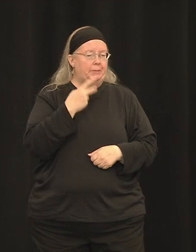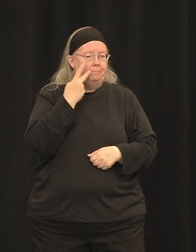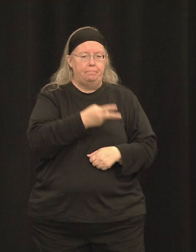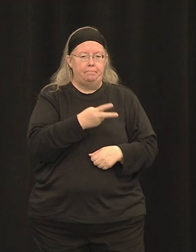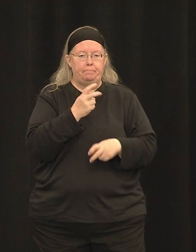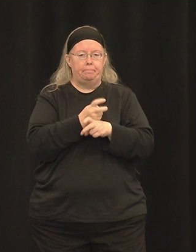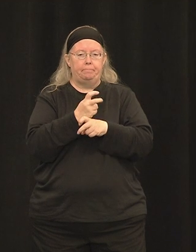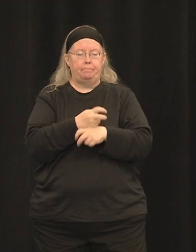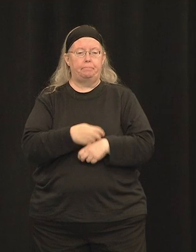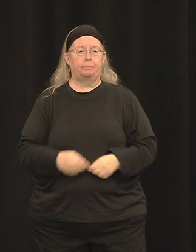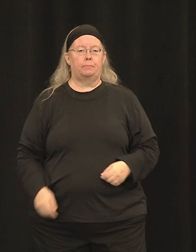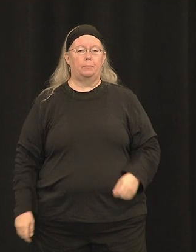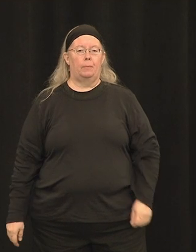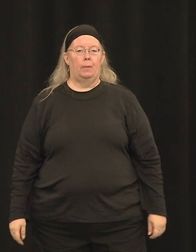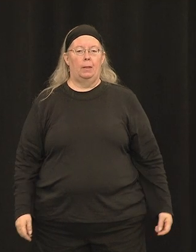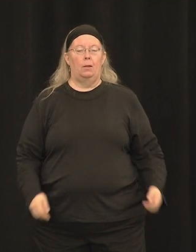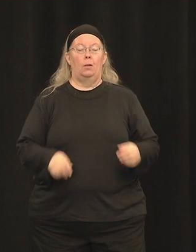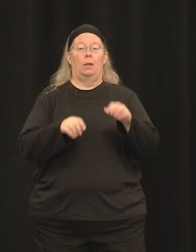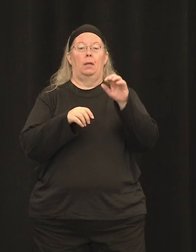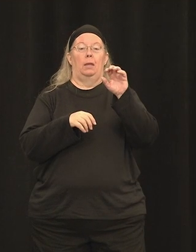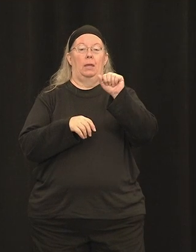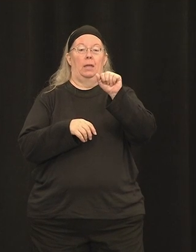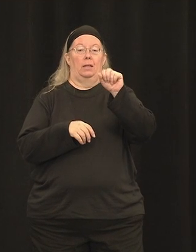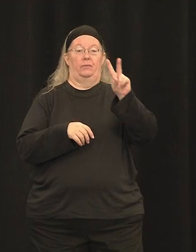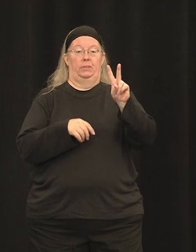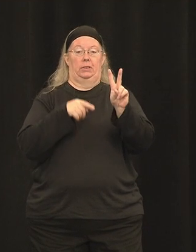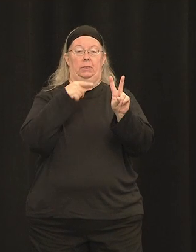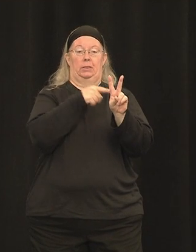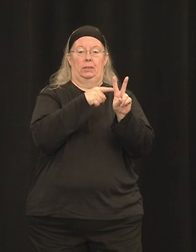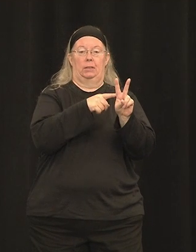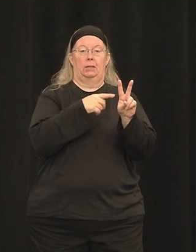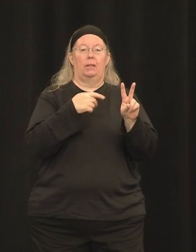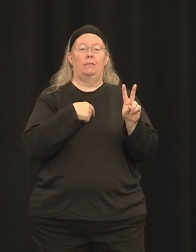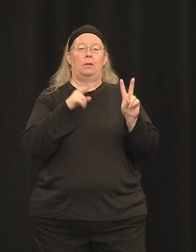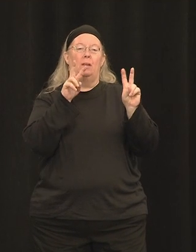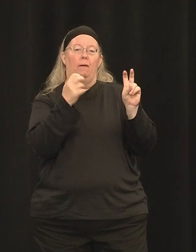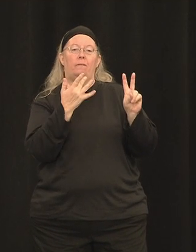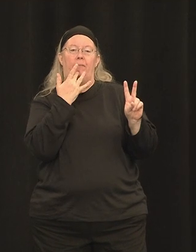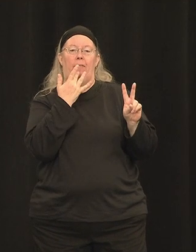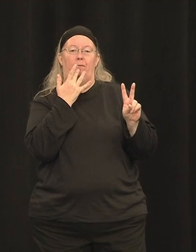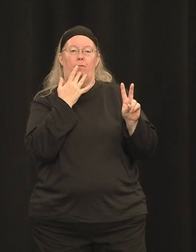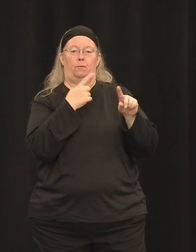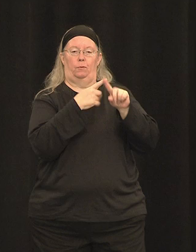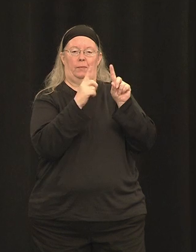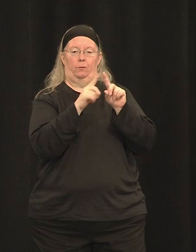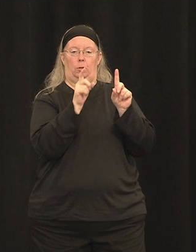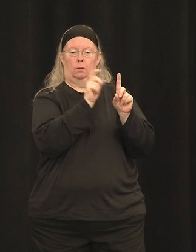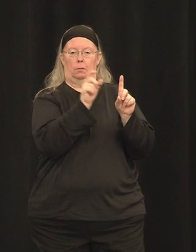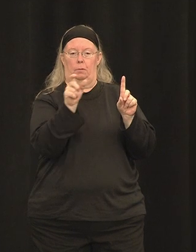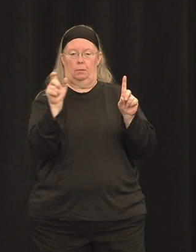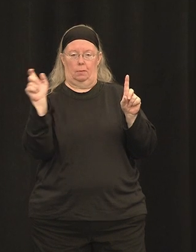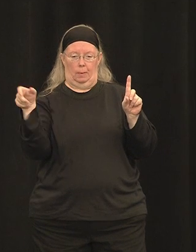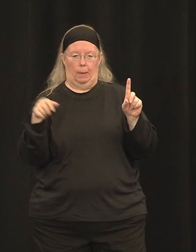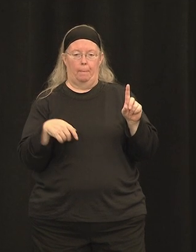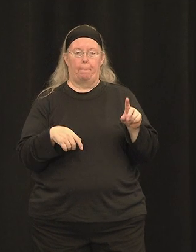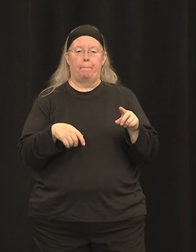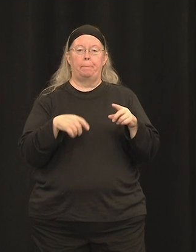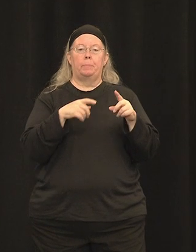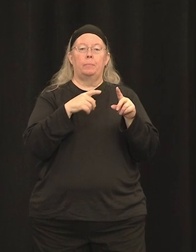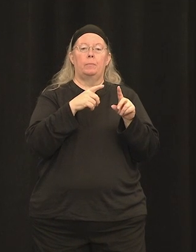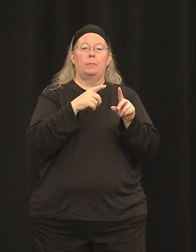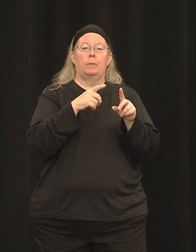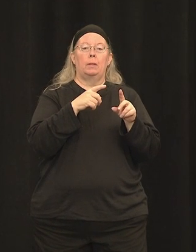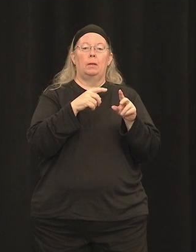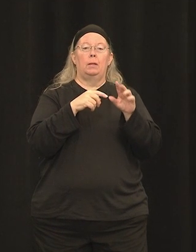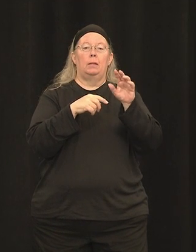AAV comes in a variety of flavors, and each different flavor of AAV or each different type of taxi cab is very